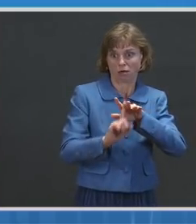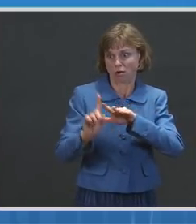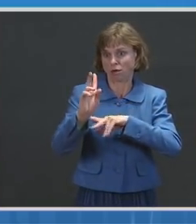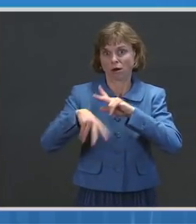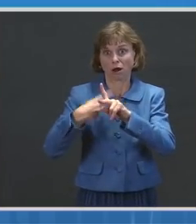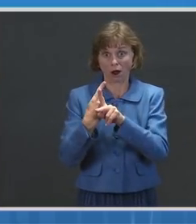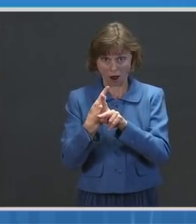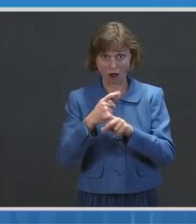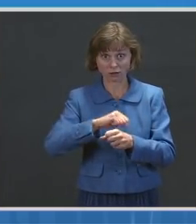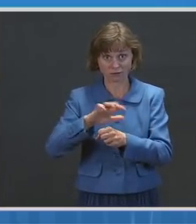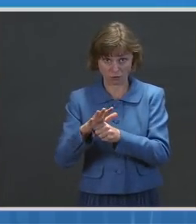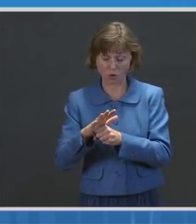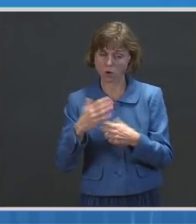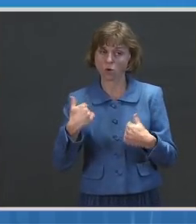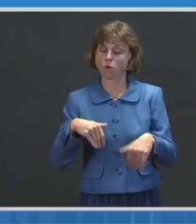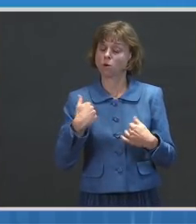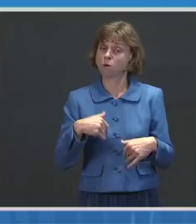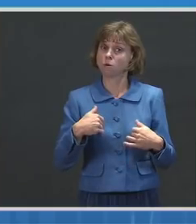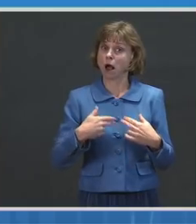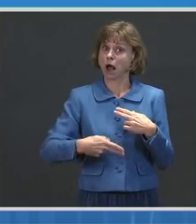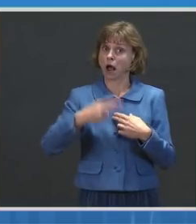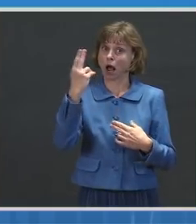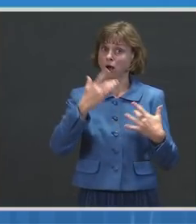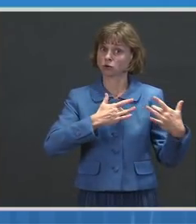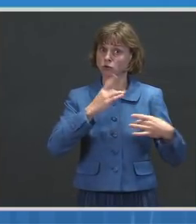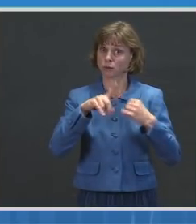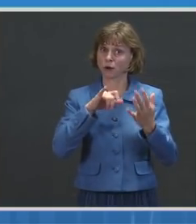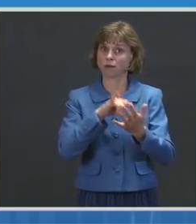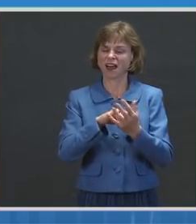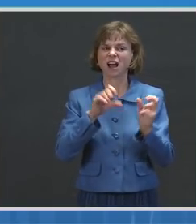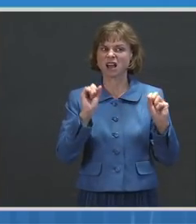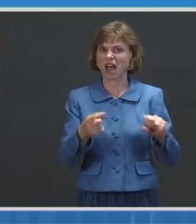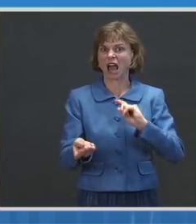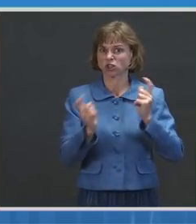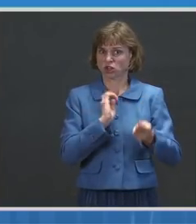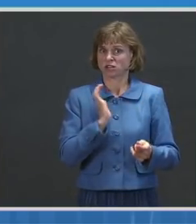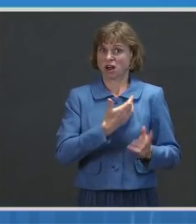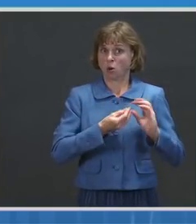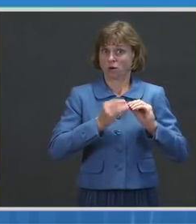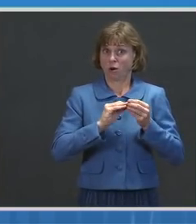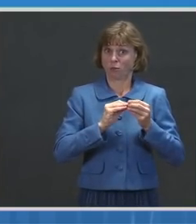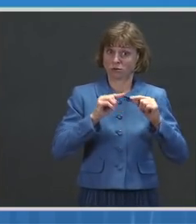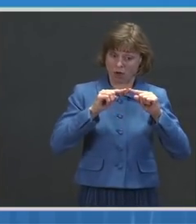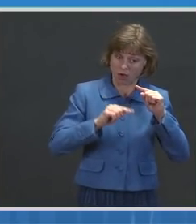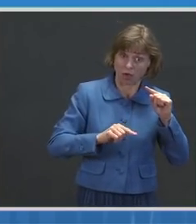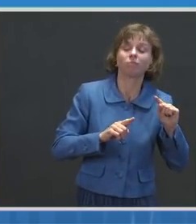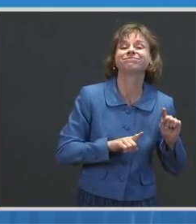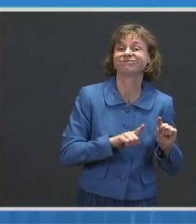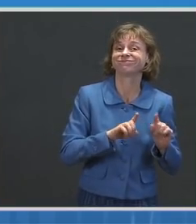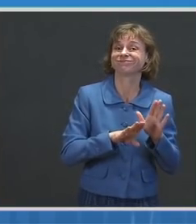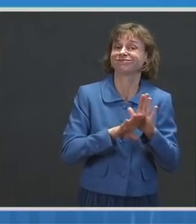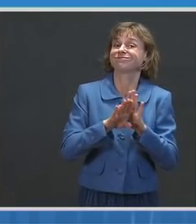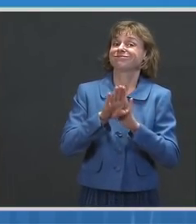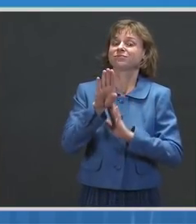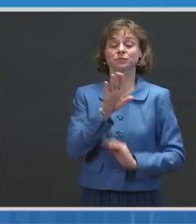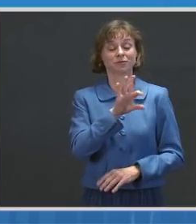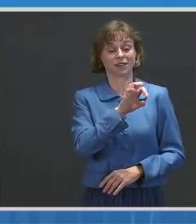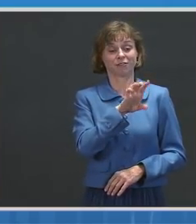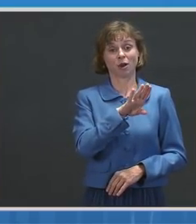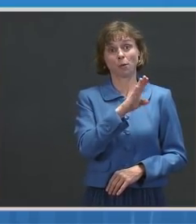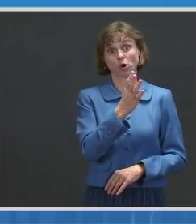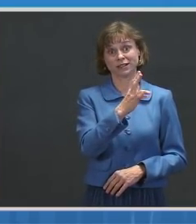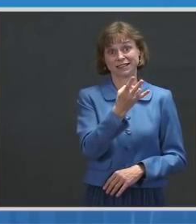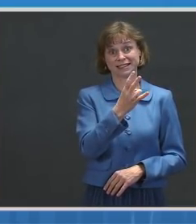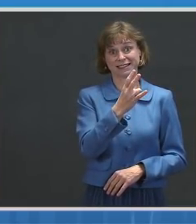that could reverse the recent positive trends we are seeing. As of February 7th, 699 variant